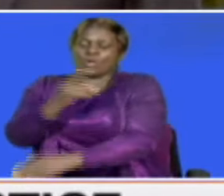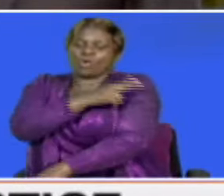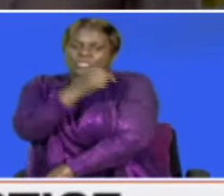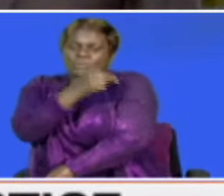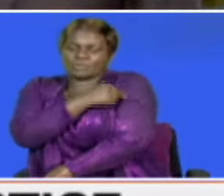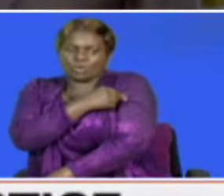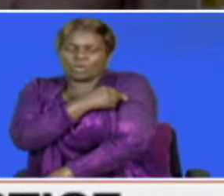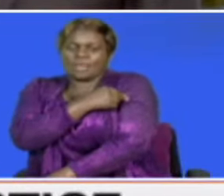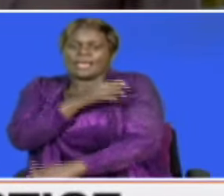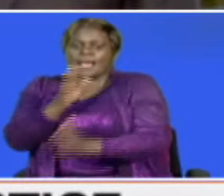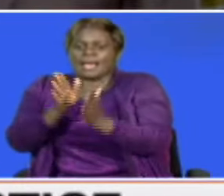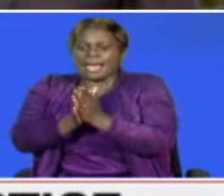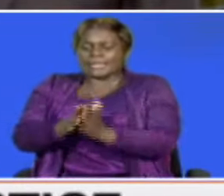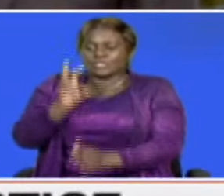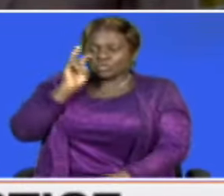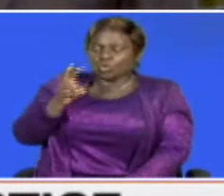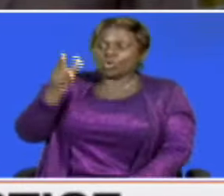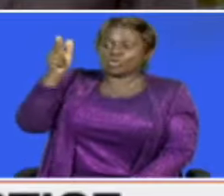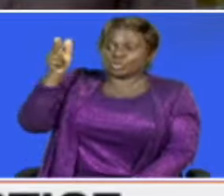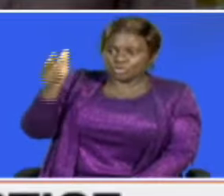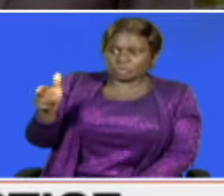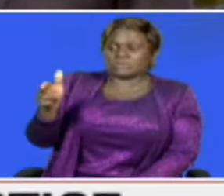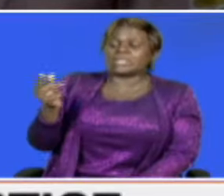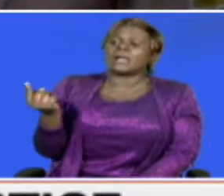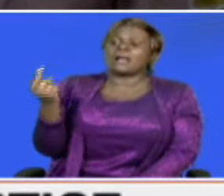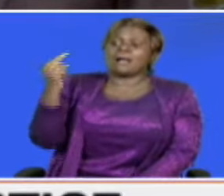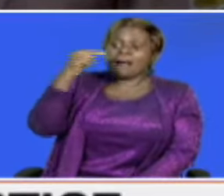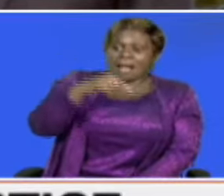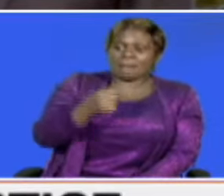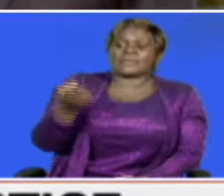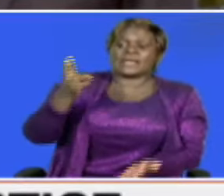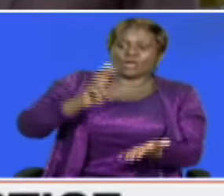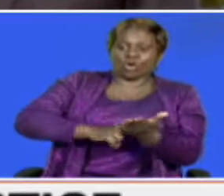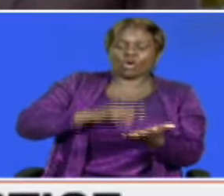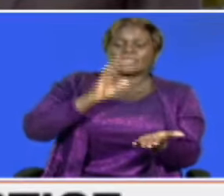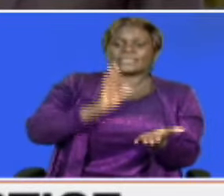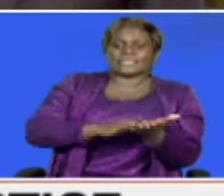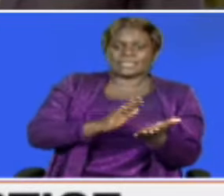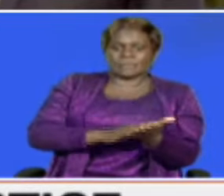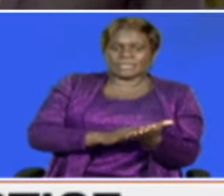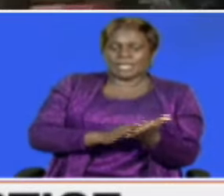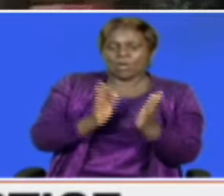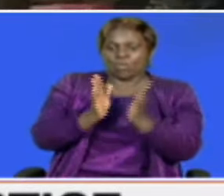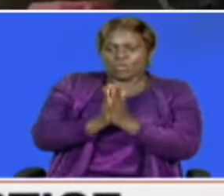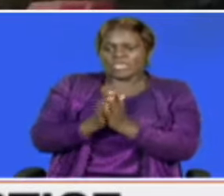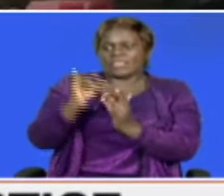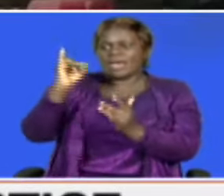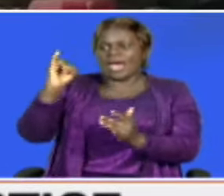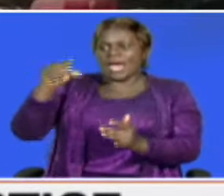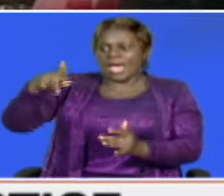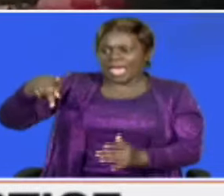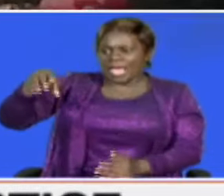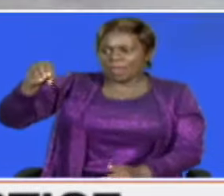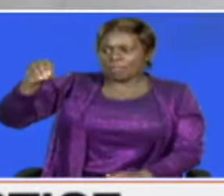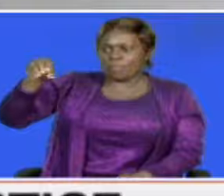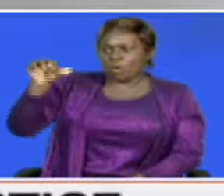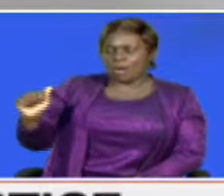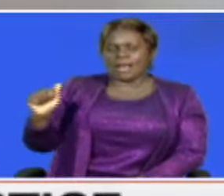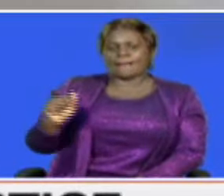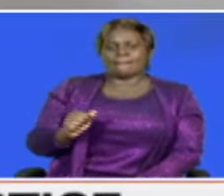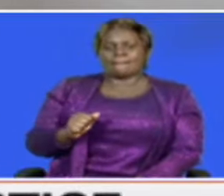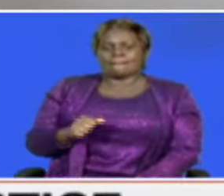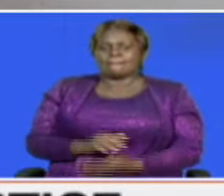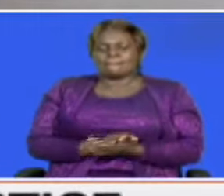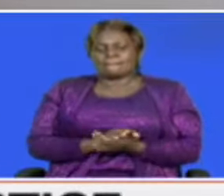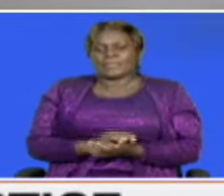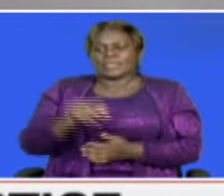and those who witnessed the shooting to come forward and record a statement with eye power. The intensity